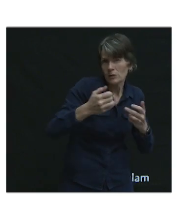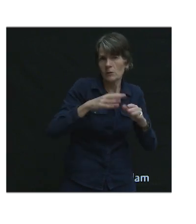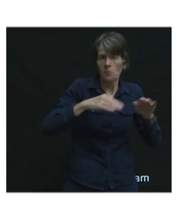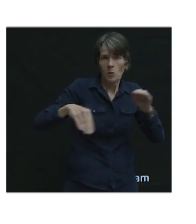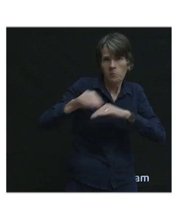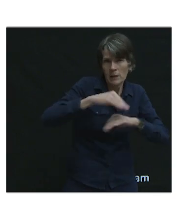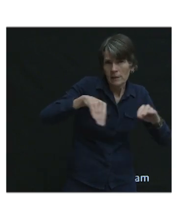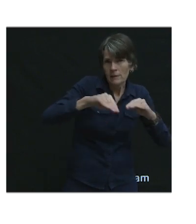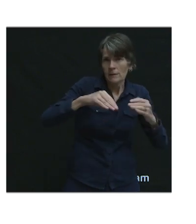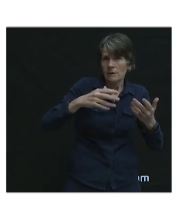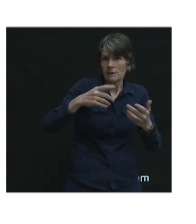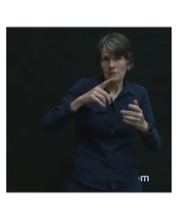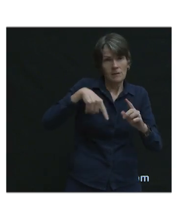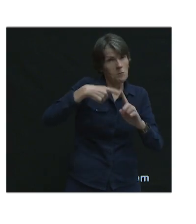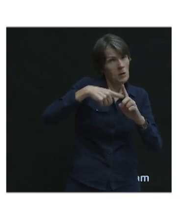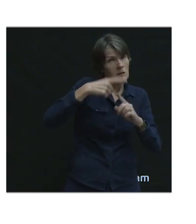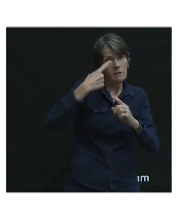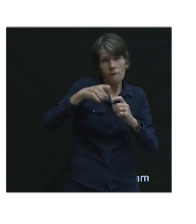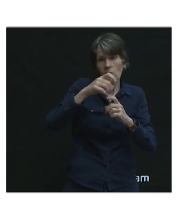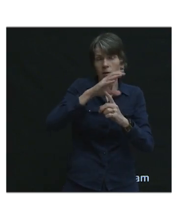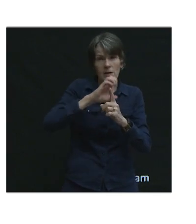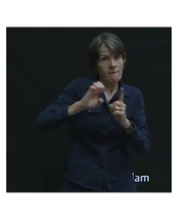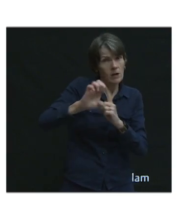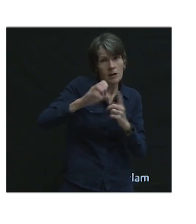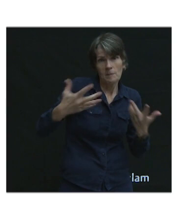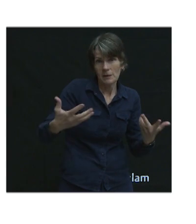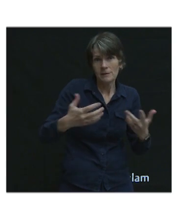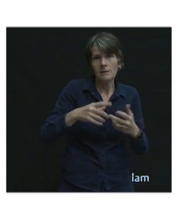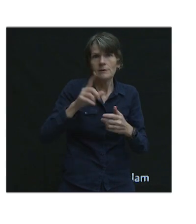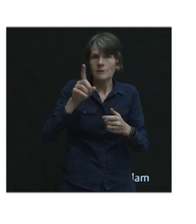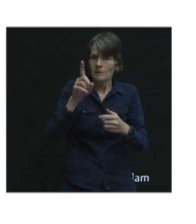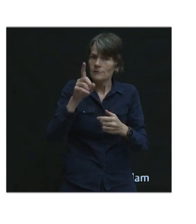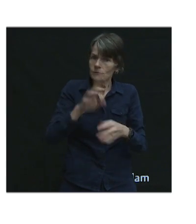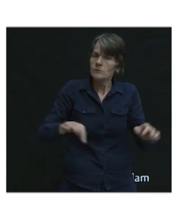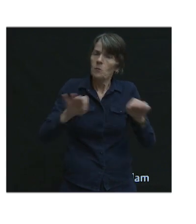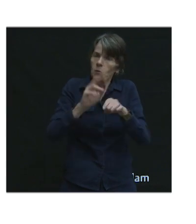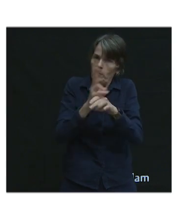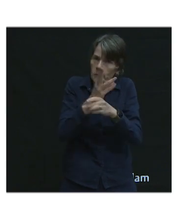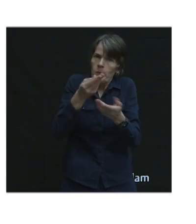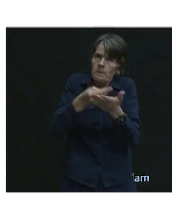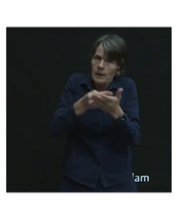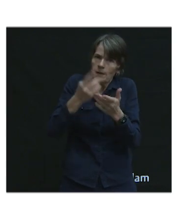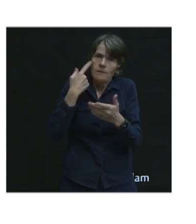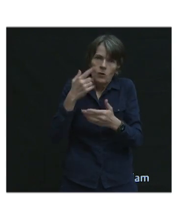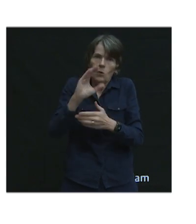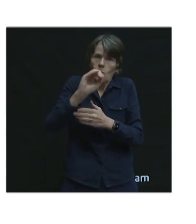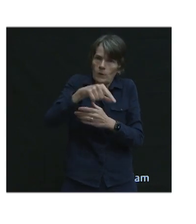of active transportation, so continuing to make sure that those dollars flow into Coquitlam to make things happen.